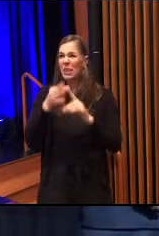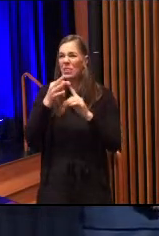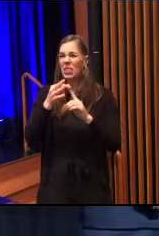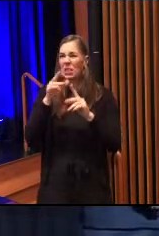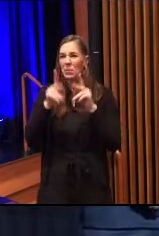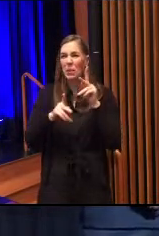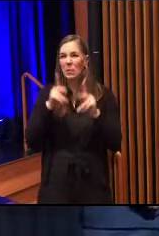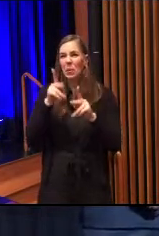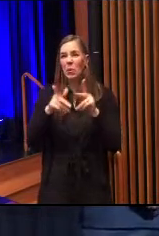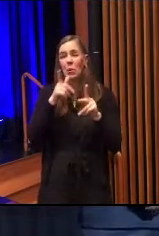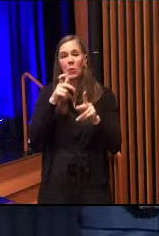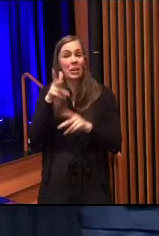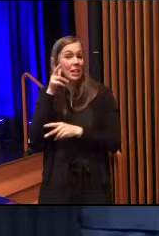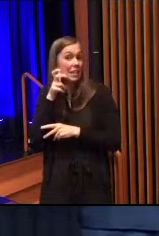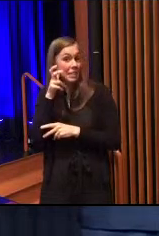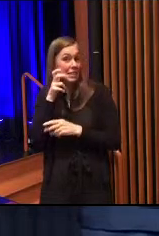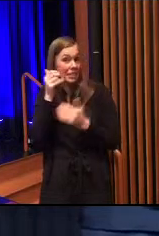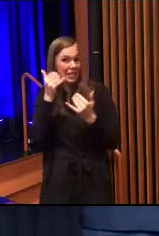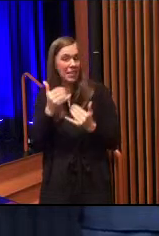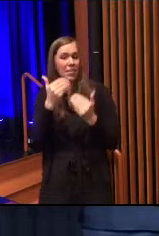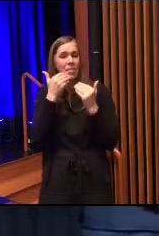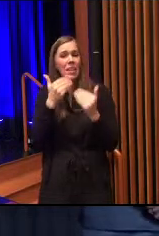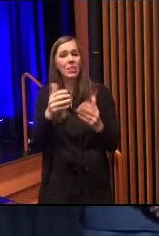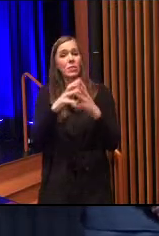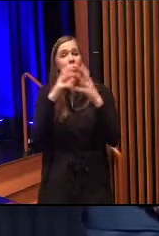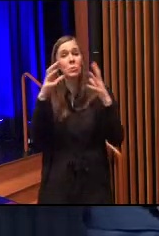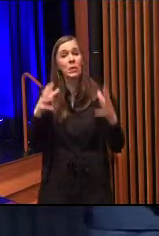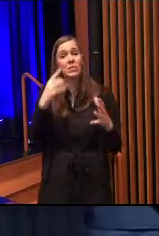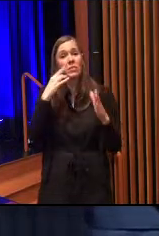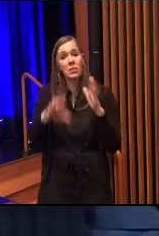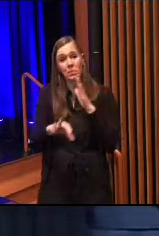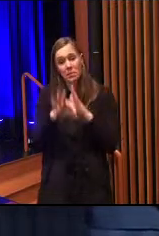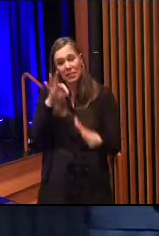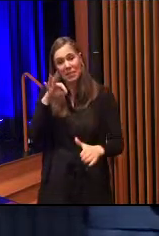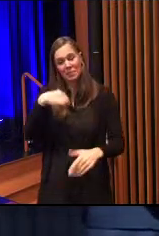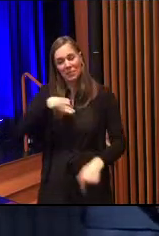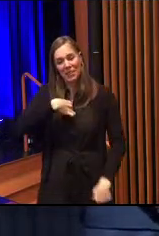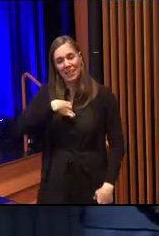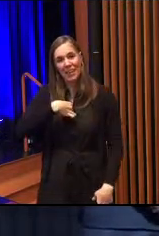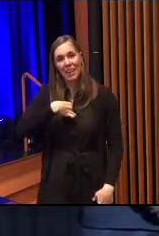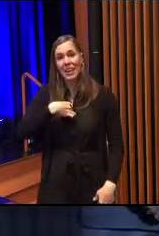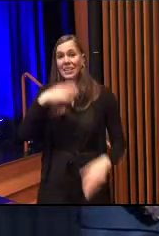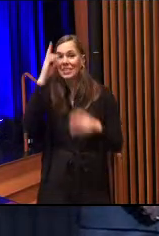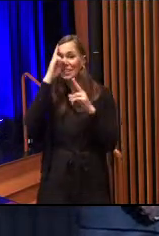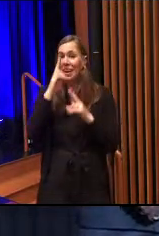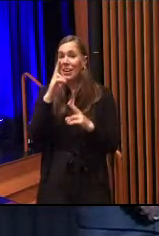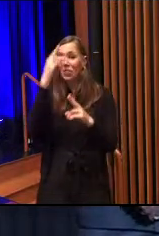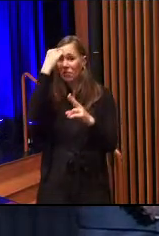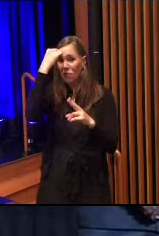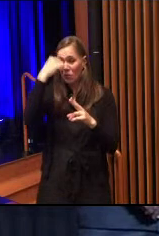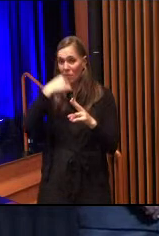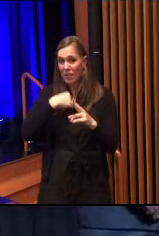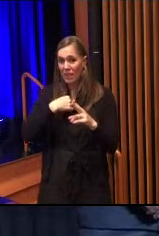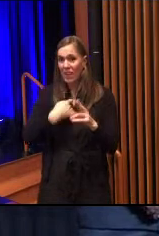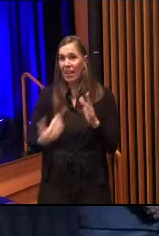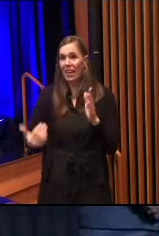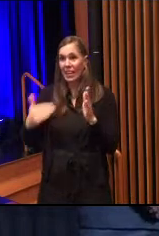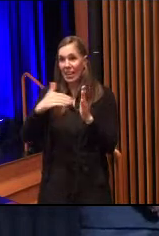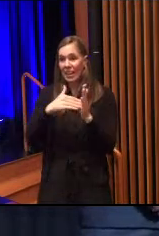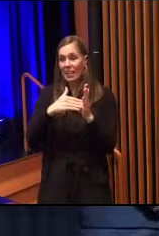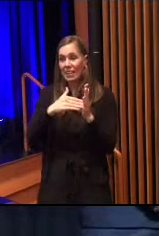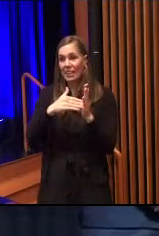constituents that are probably listening. Thank you so much for electing me. It's a big honor for me being, again,